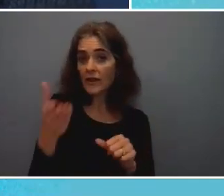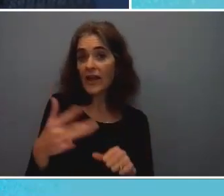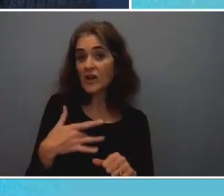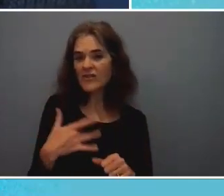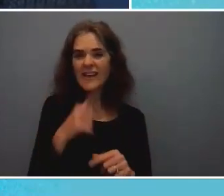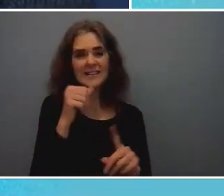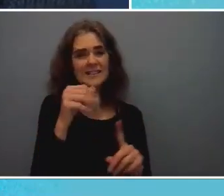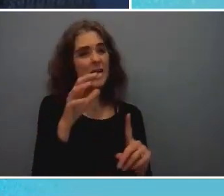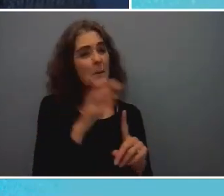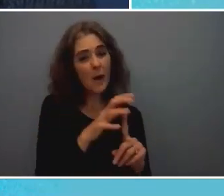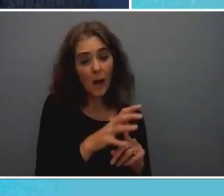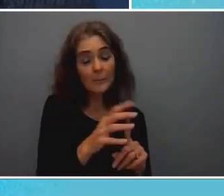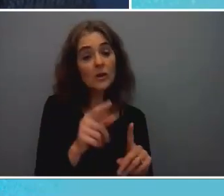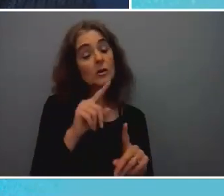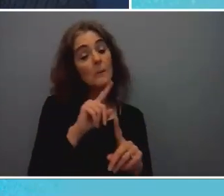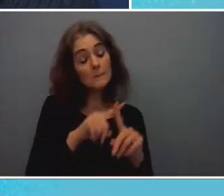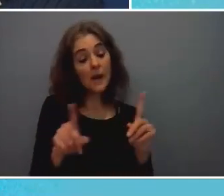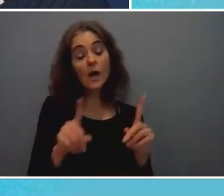but really needs to be addressed